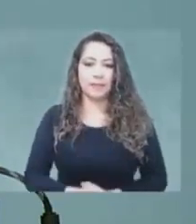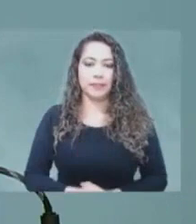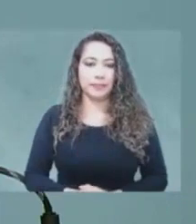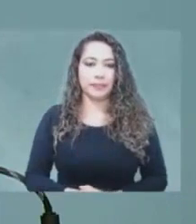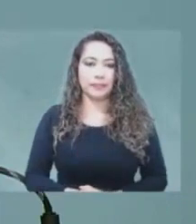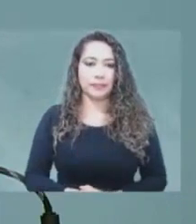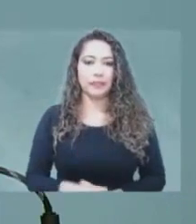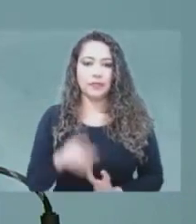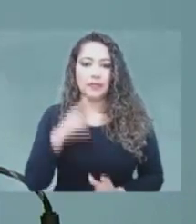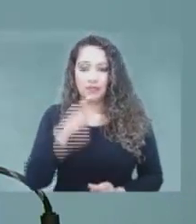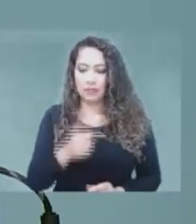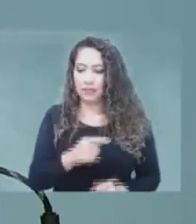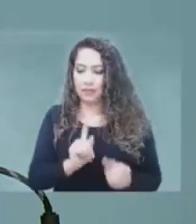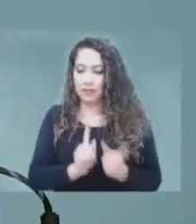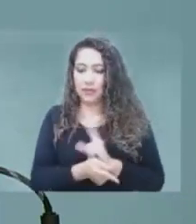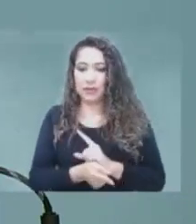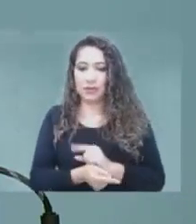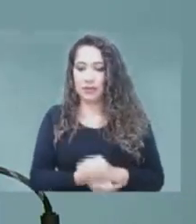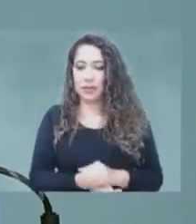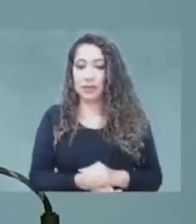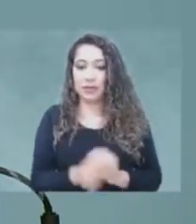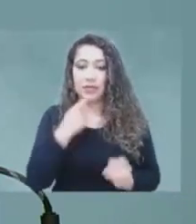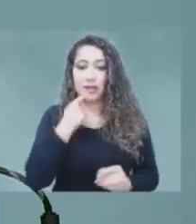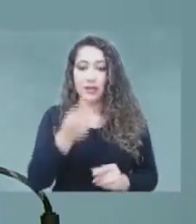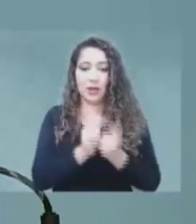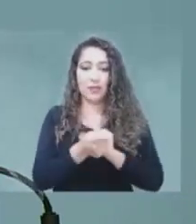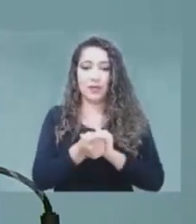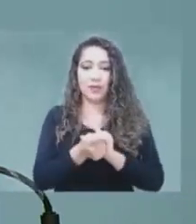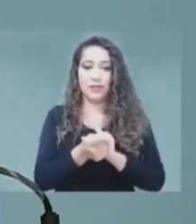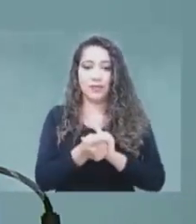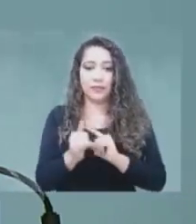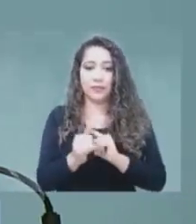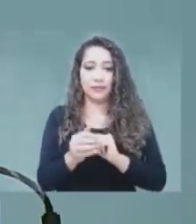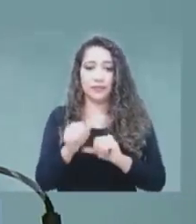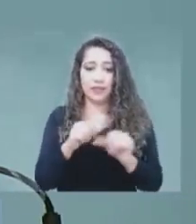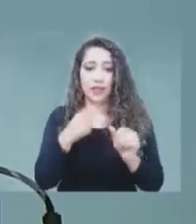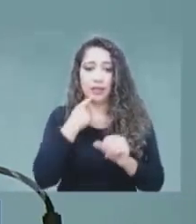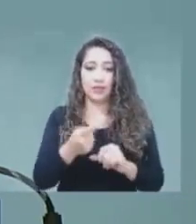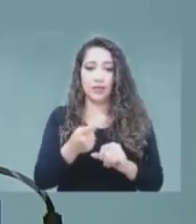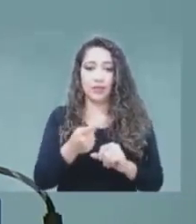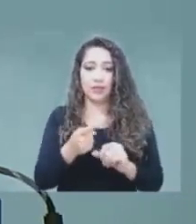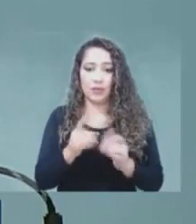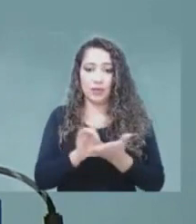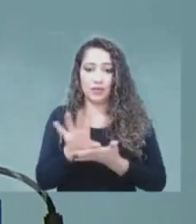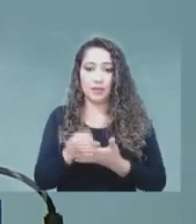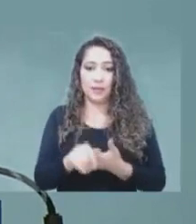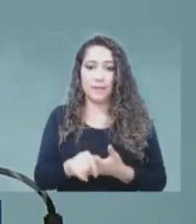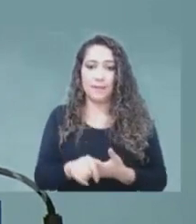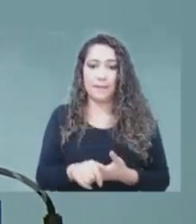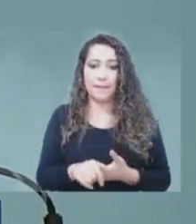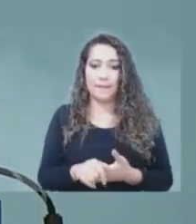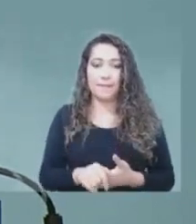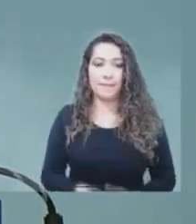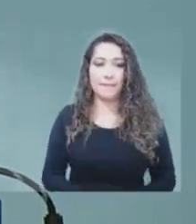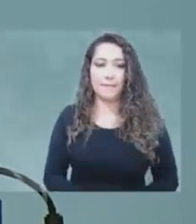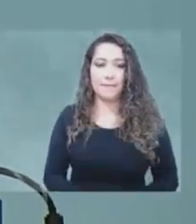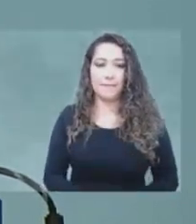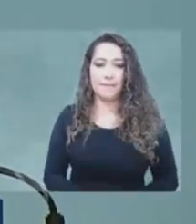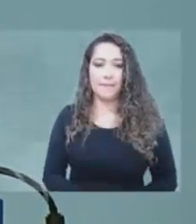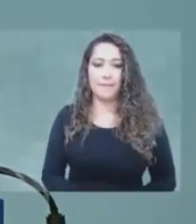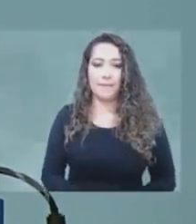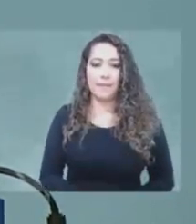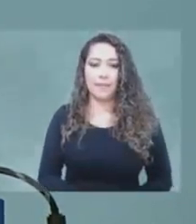and also executive director and agency captain. Kristina led to the work in 5G and auto technologies for